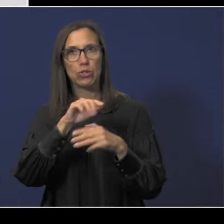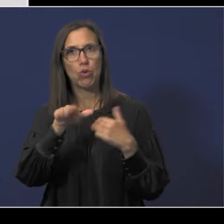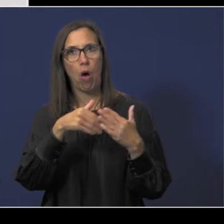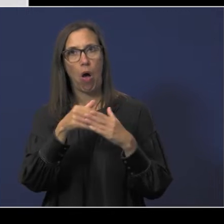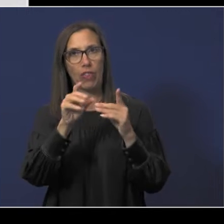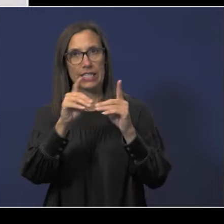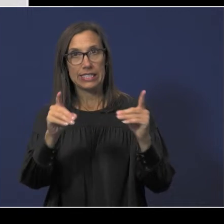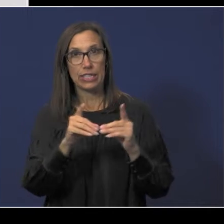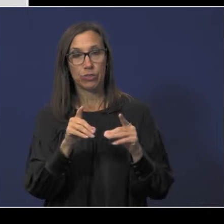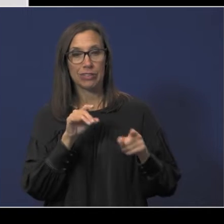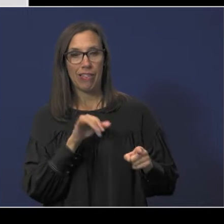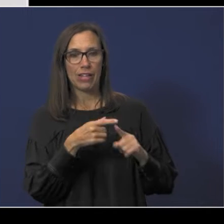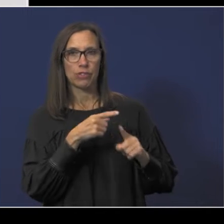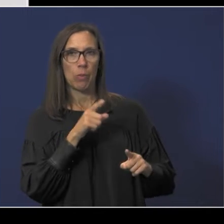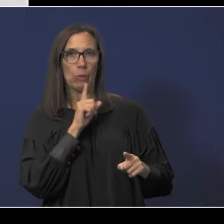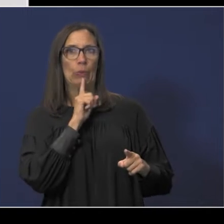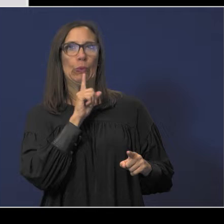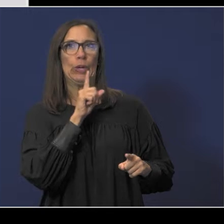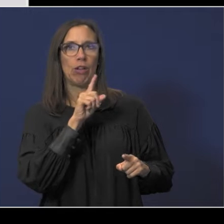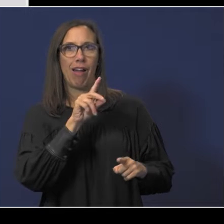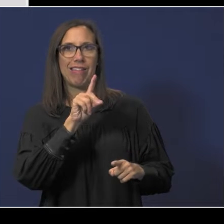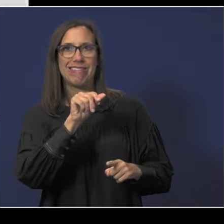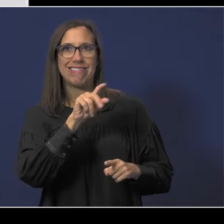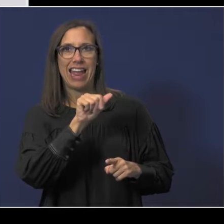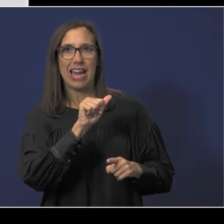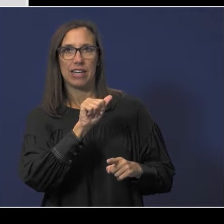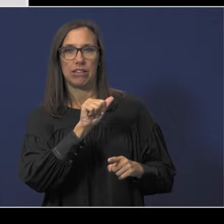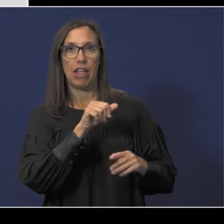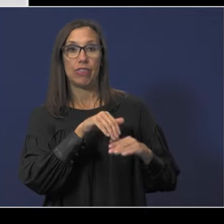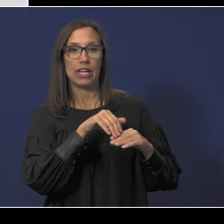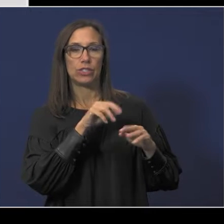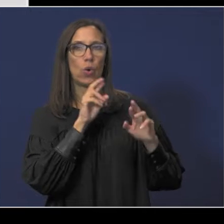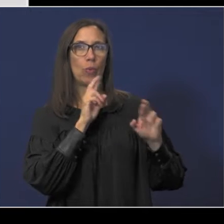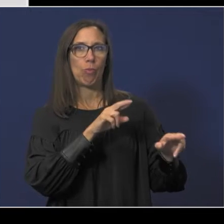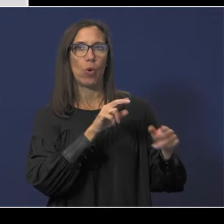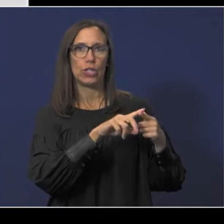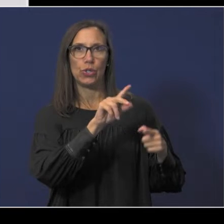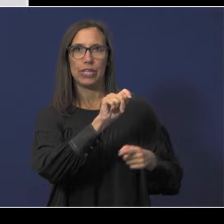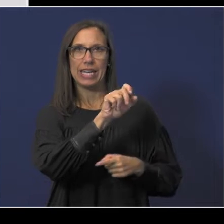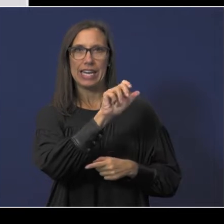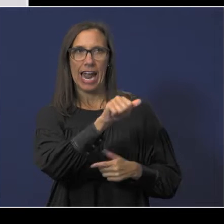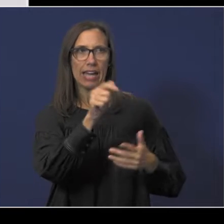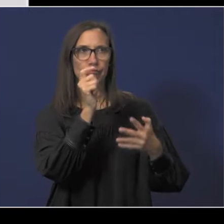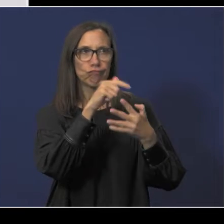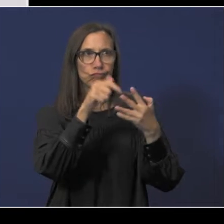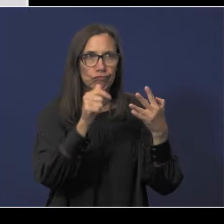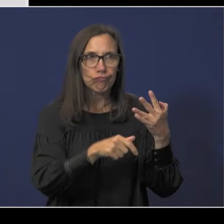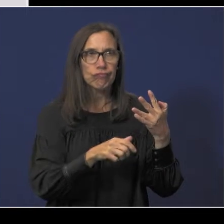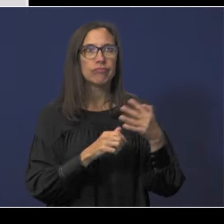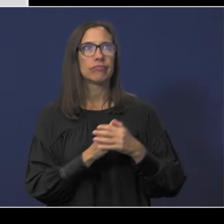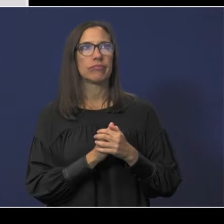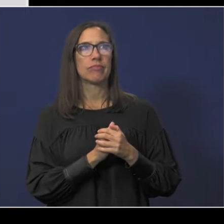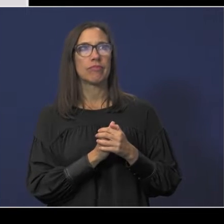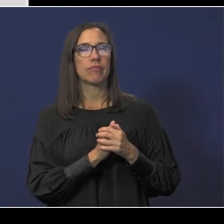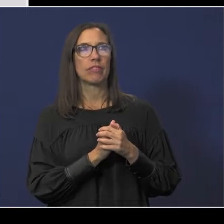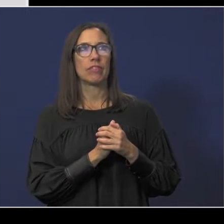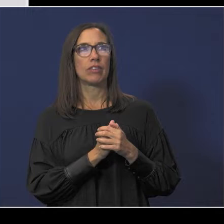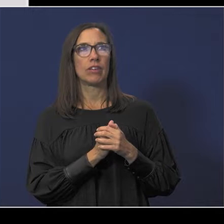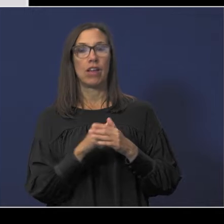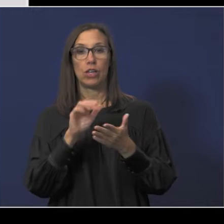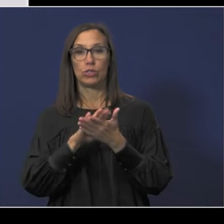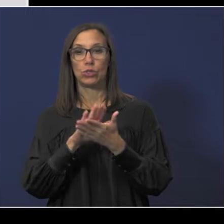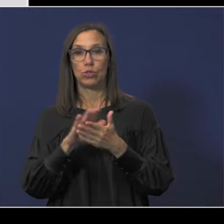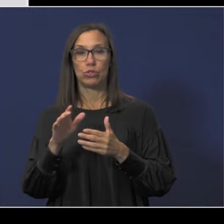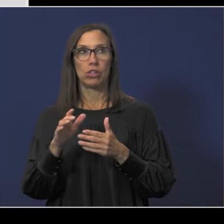actual data that is reported to TEA, such as PIMS and the annual financial report. Schools First also